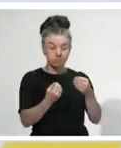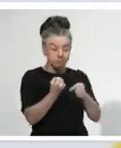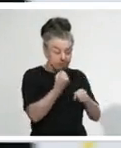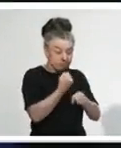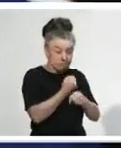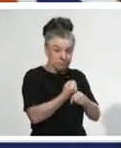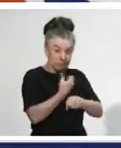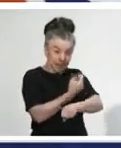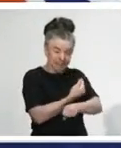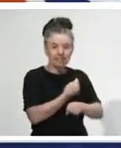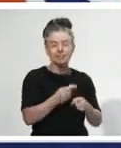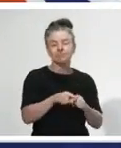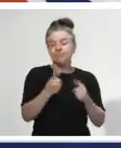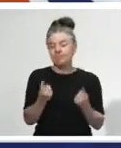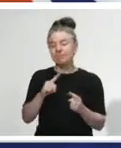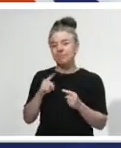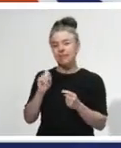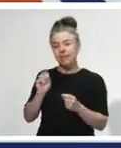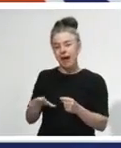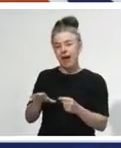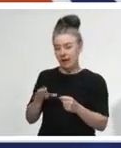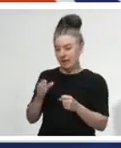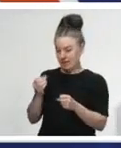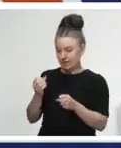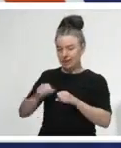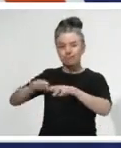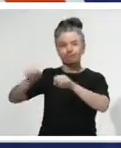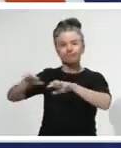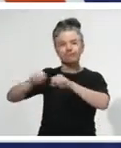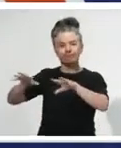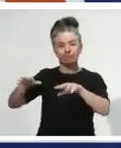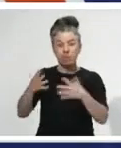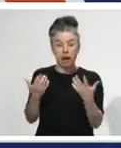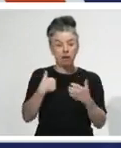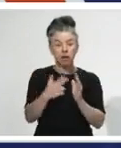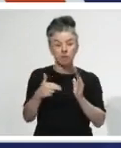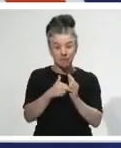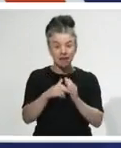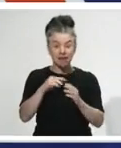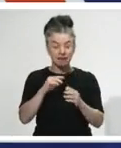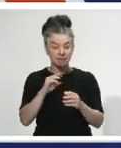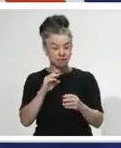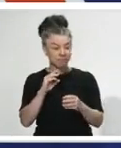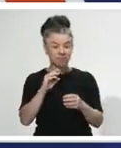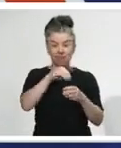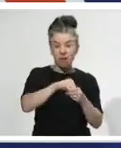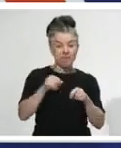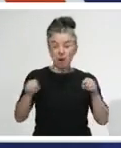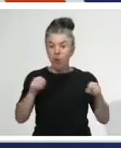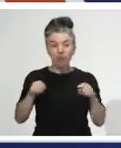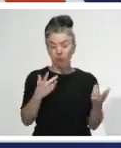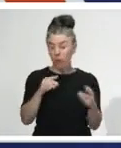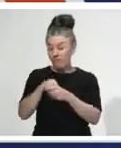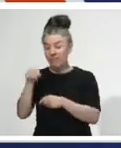something that I think we shouldn't even if we're not necessarily directly involved in one part certainly can be in the other. Madam